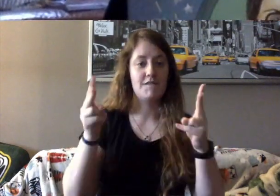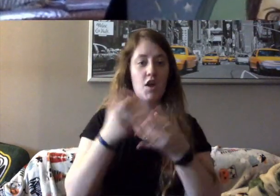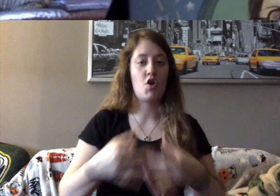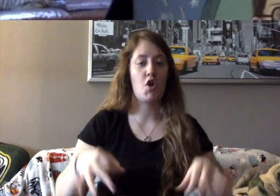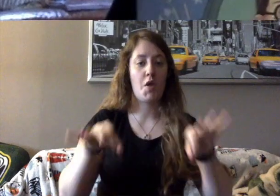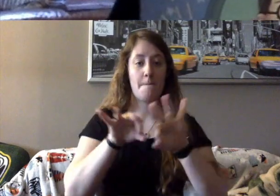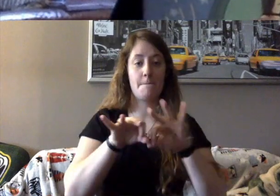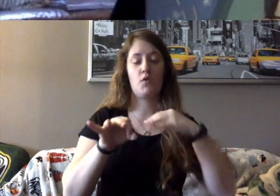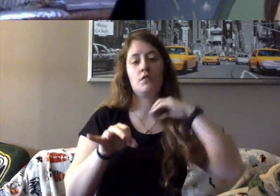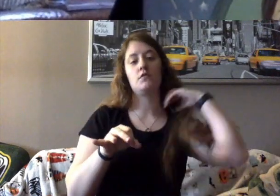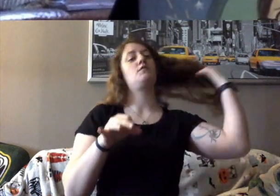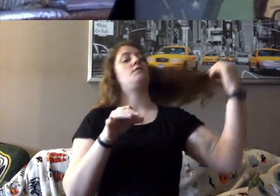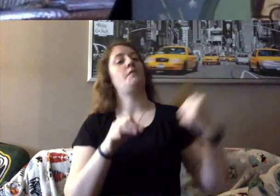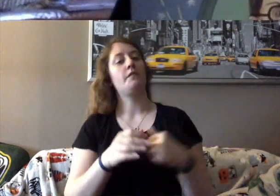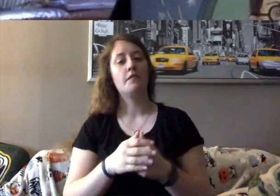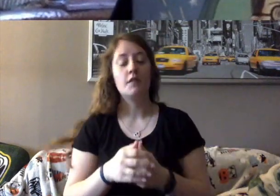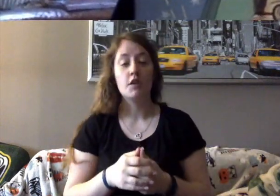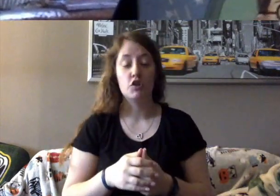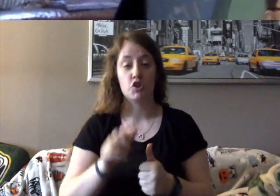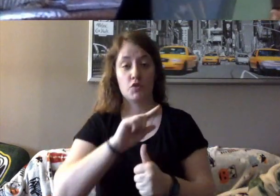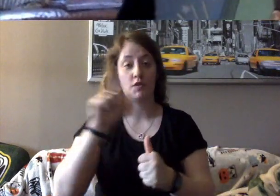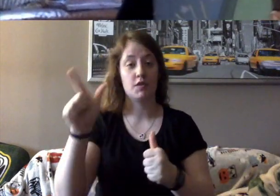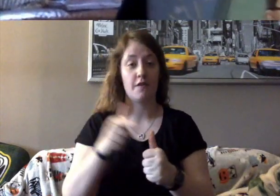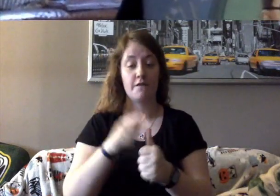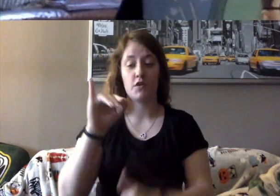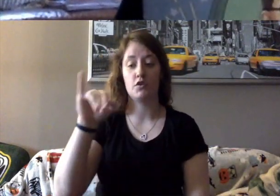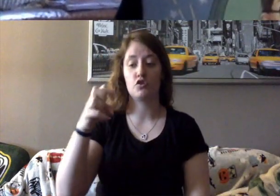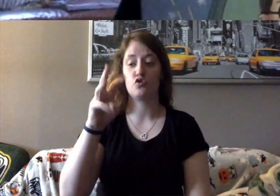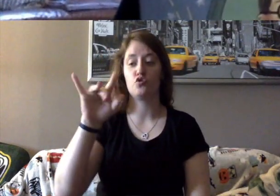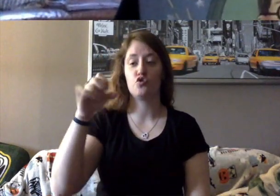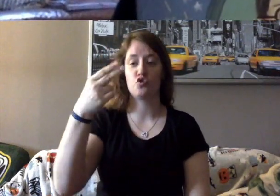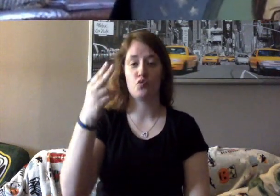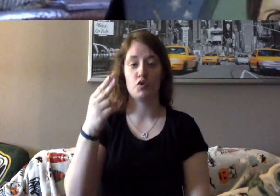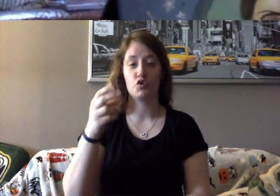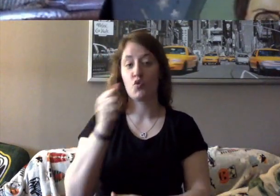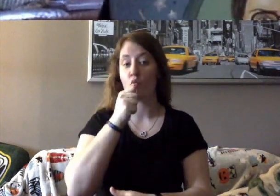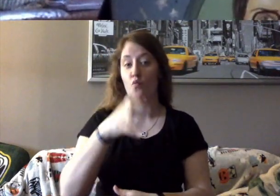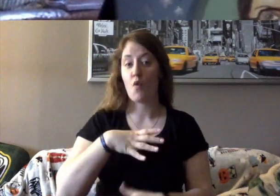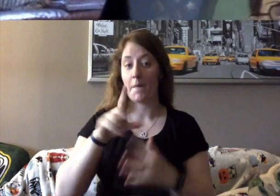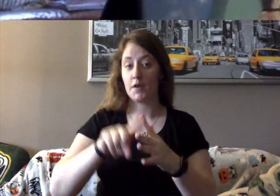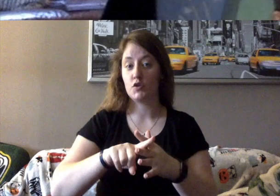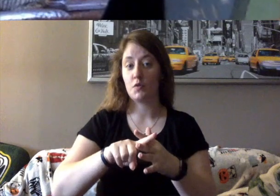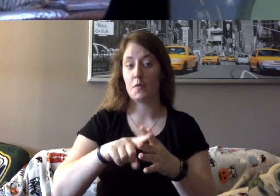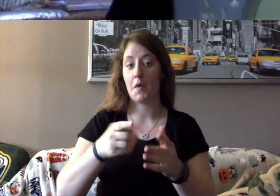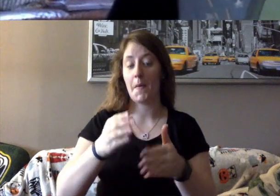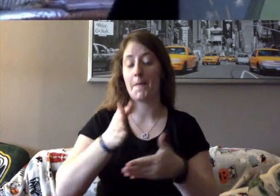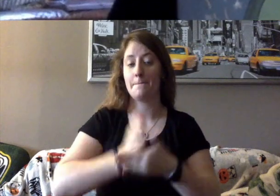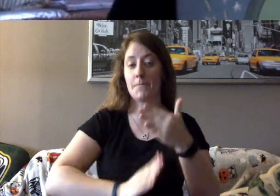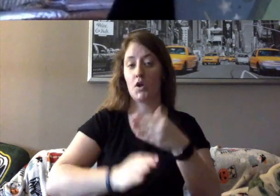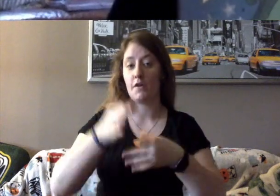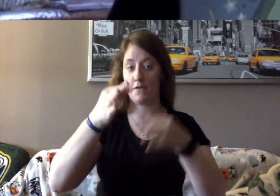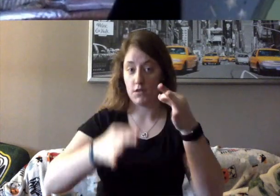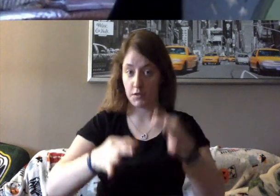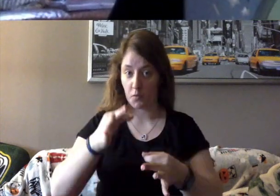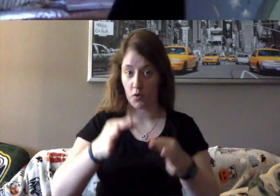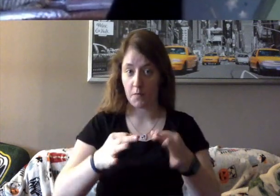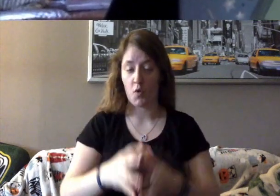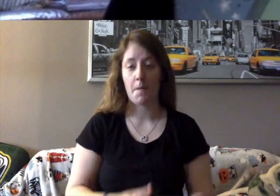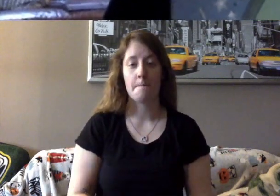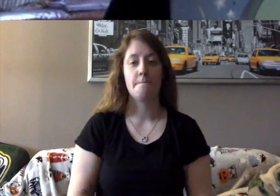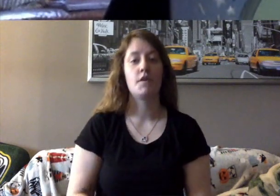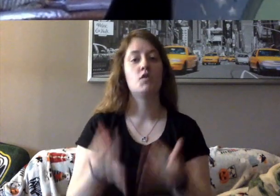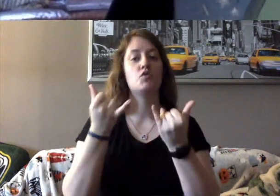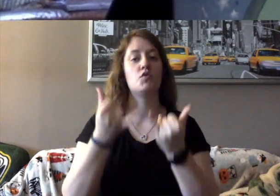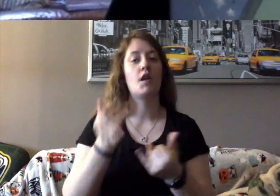first Jewish woman to be a part of the Supreme Court. So today I'm going to be reading to you about her life,